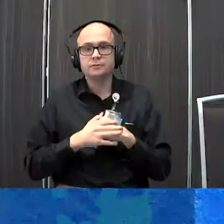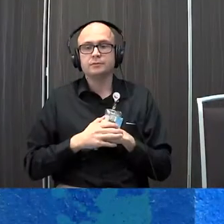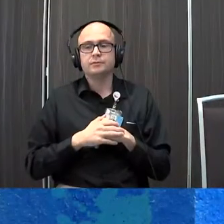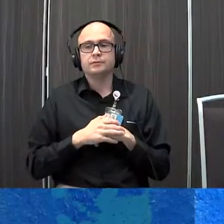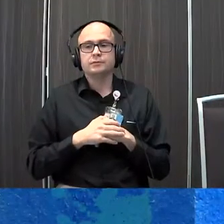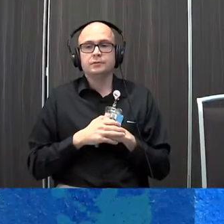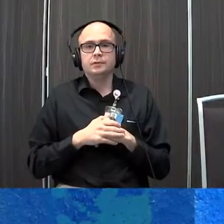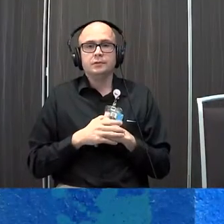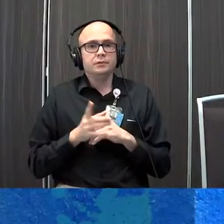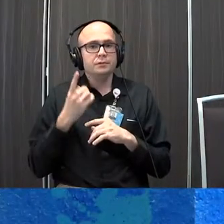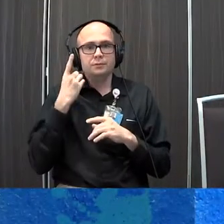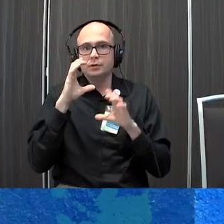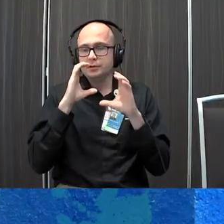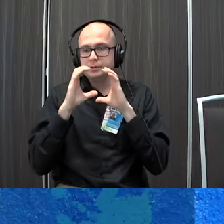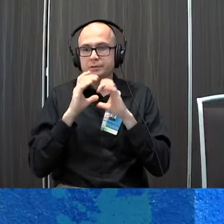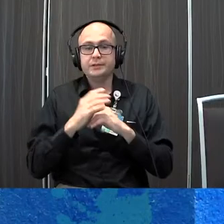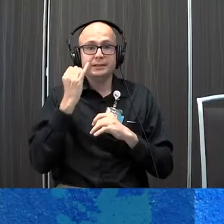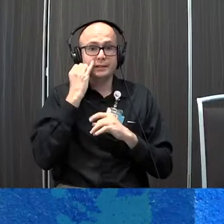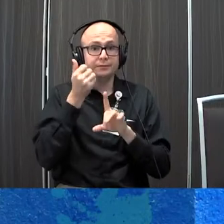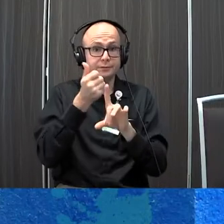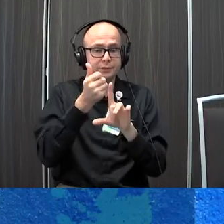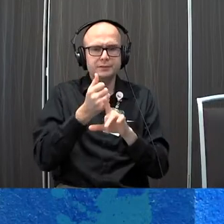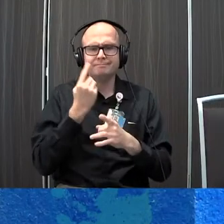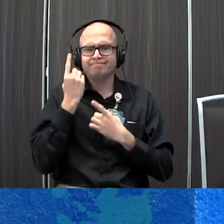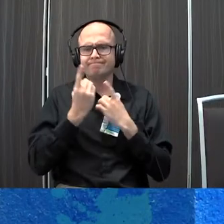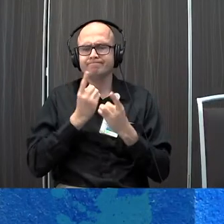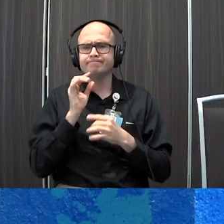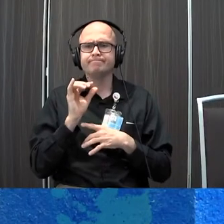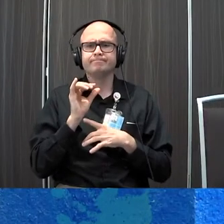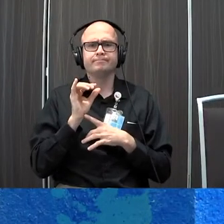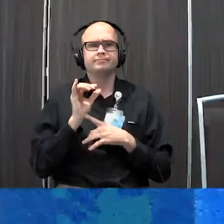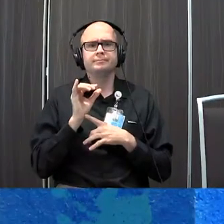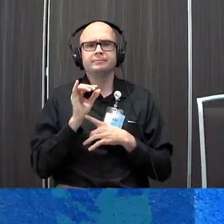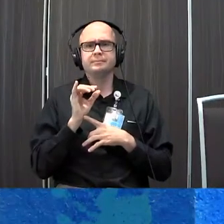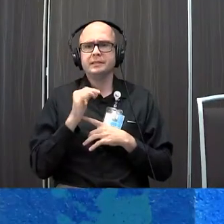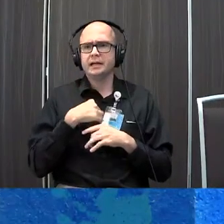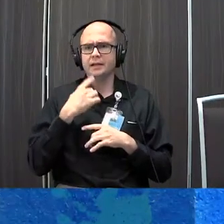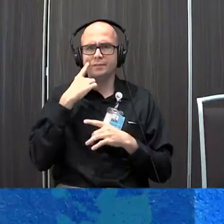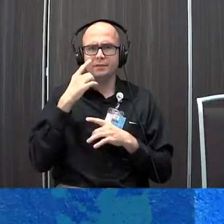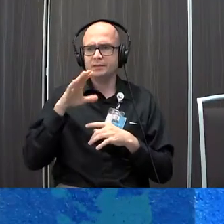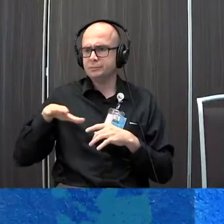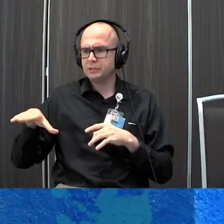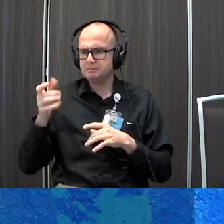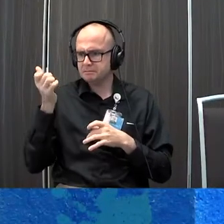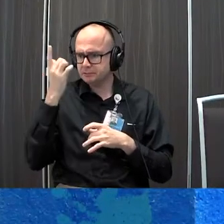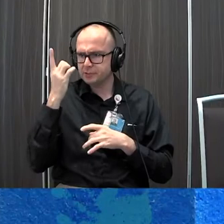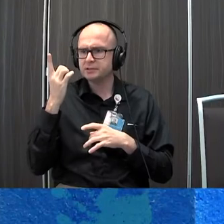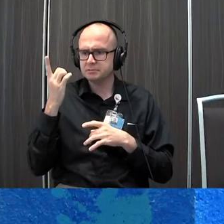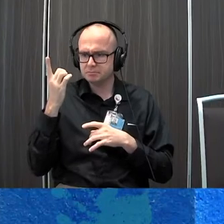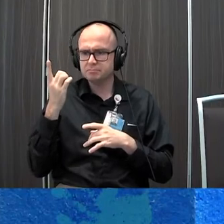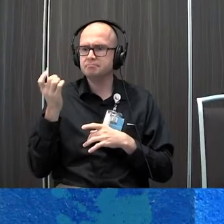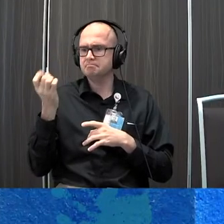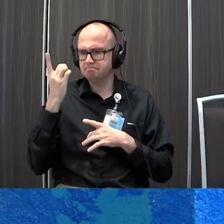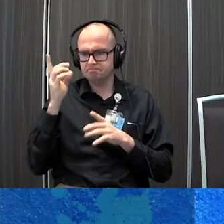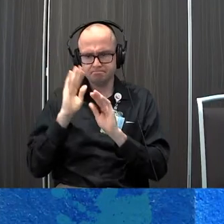for communication so if you find yourself thinking well you know I think my child understands quite a bit